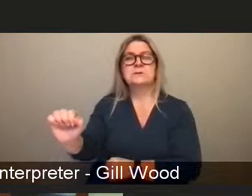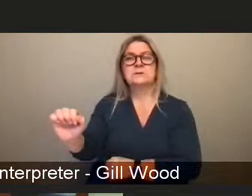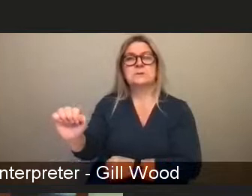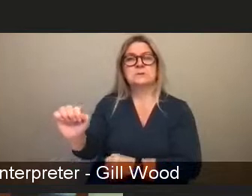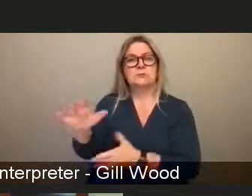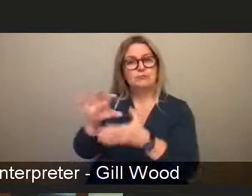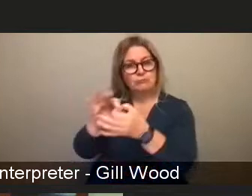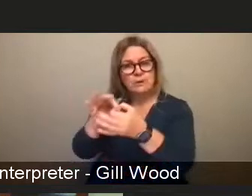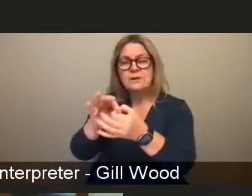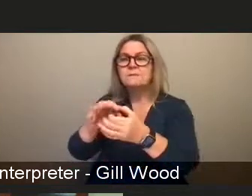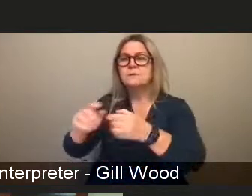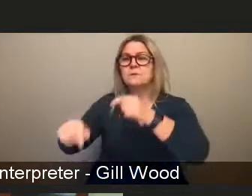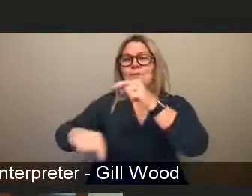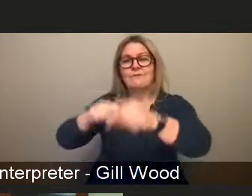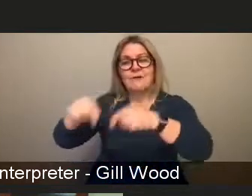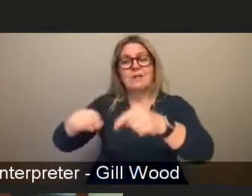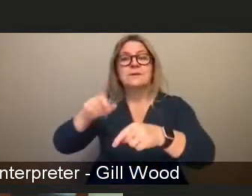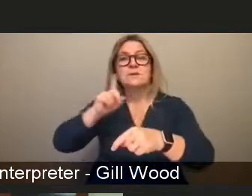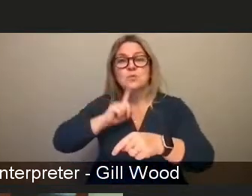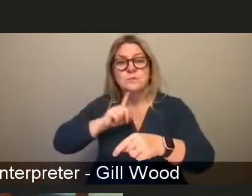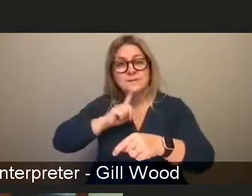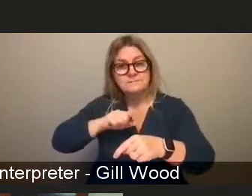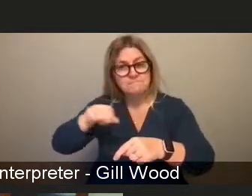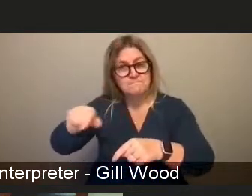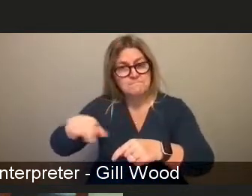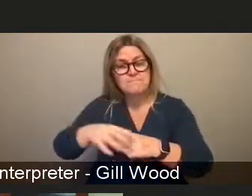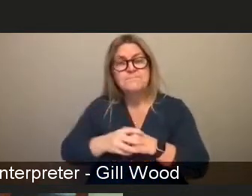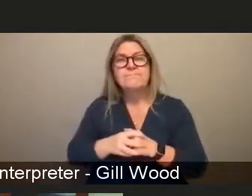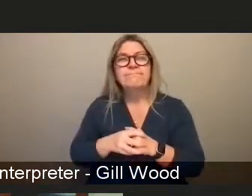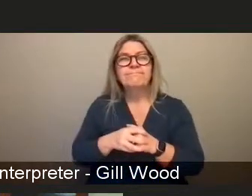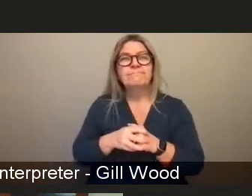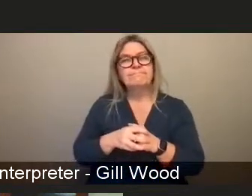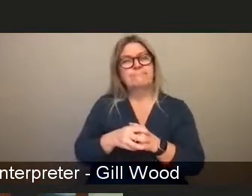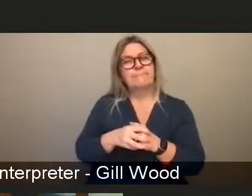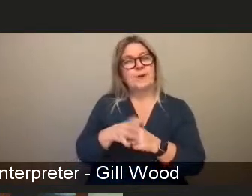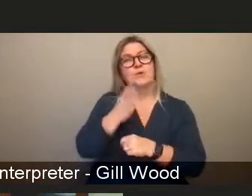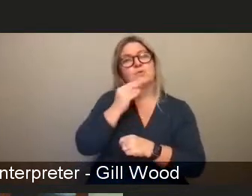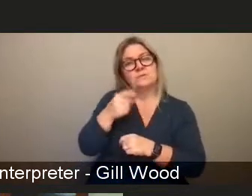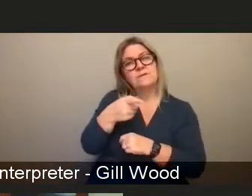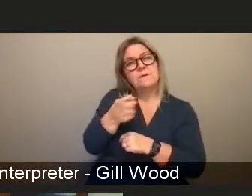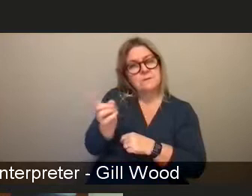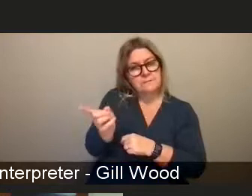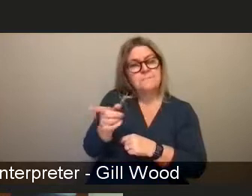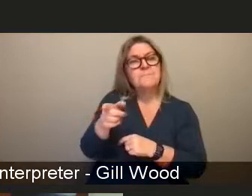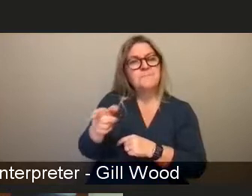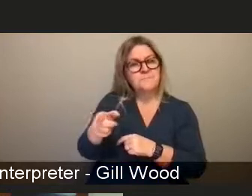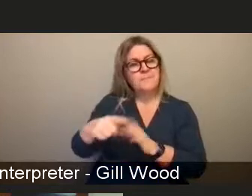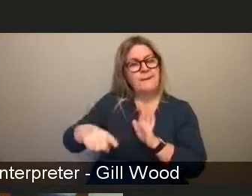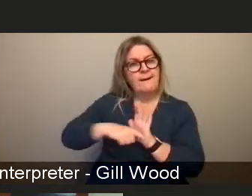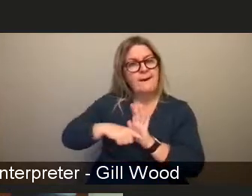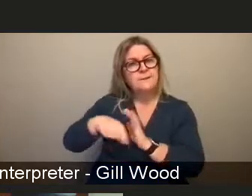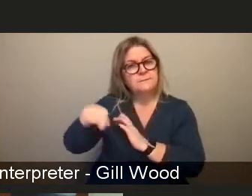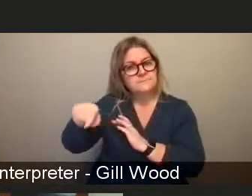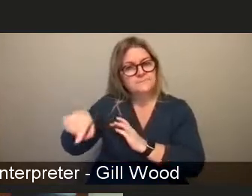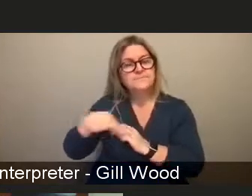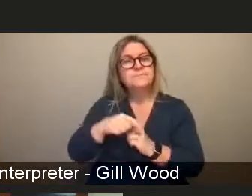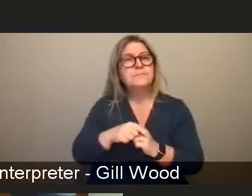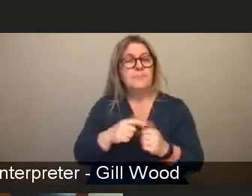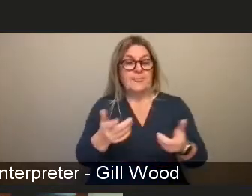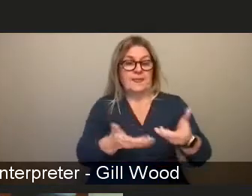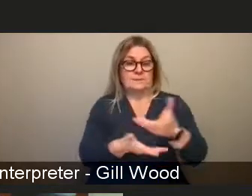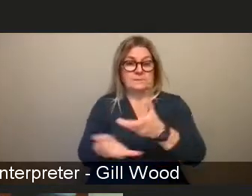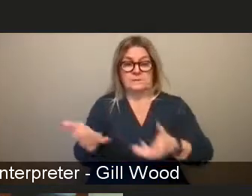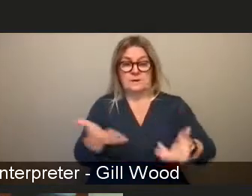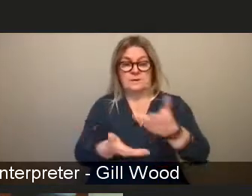um uh i think that uh the discussions that we're having um in scotland right now about